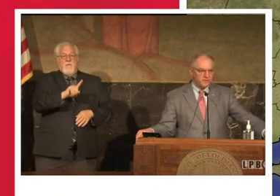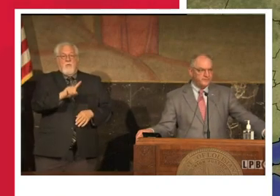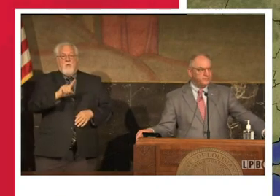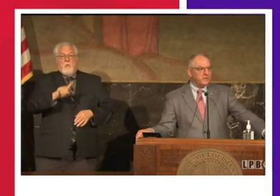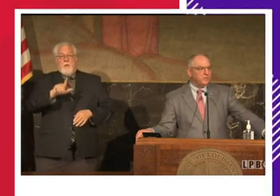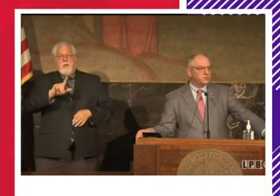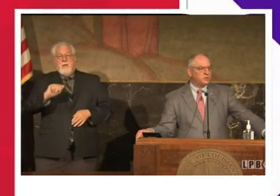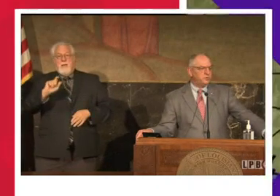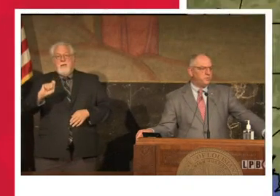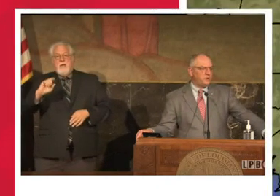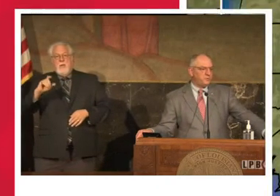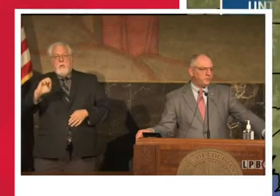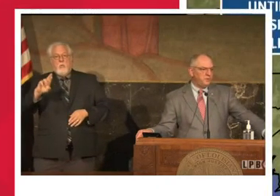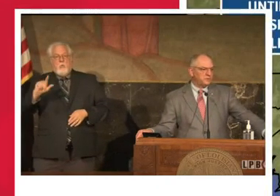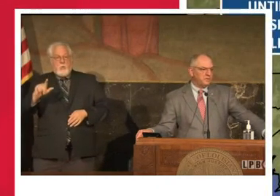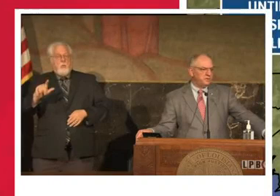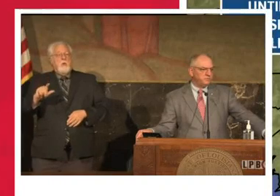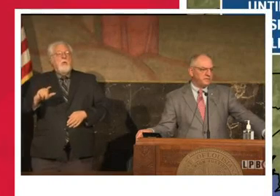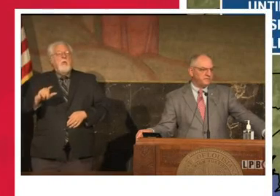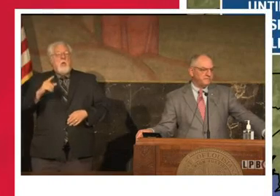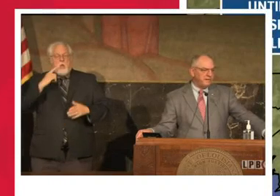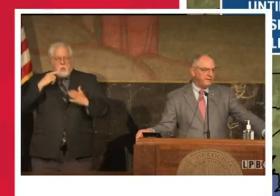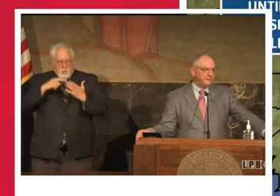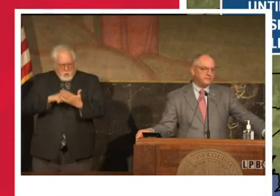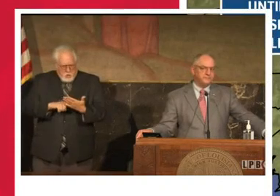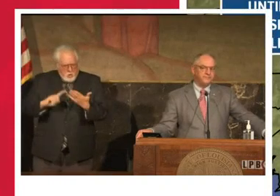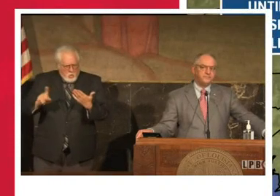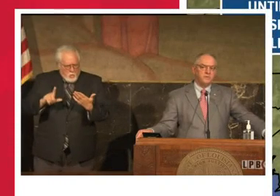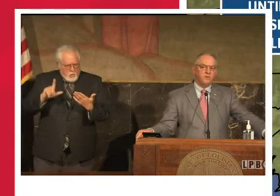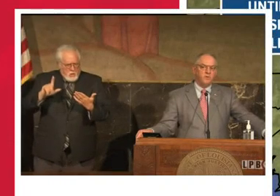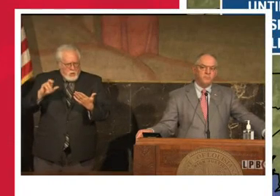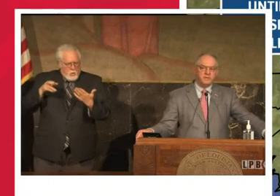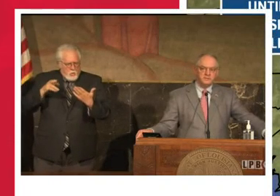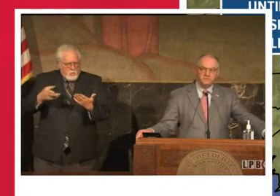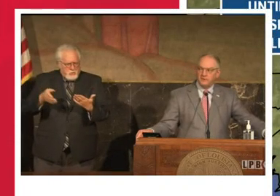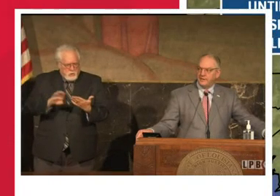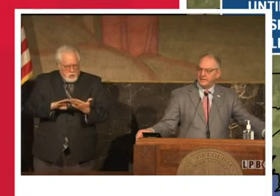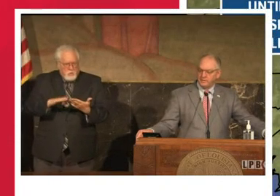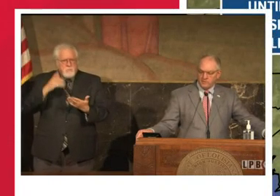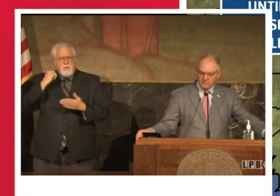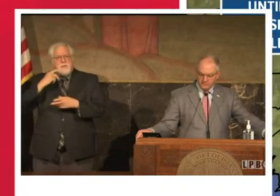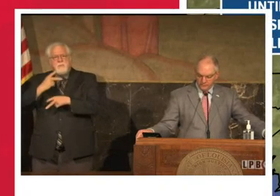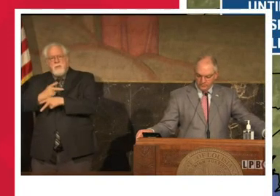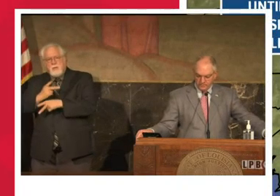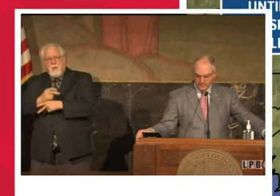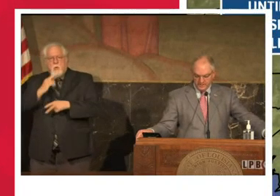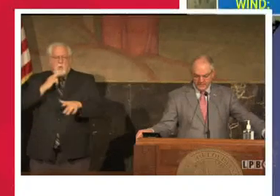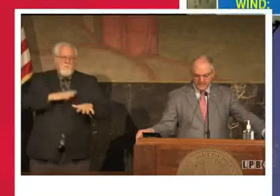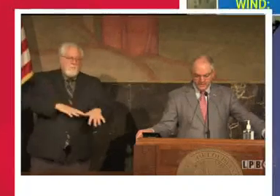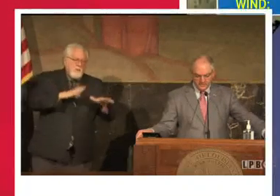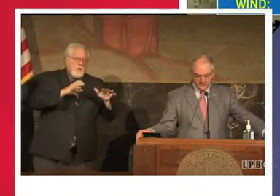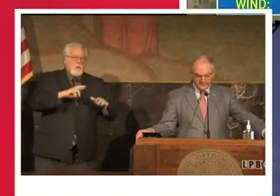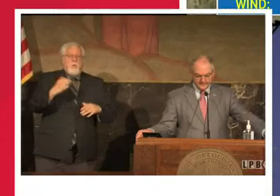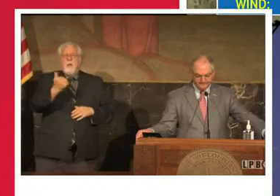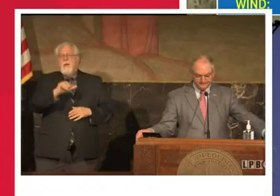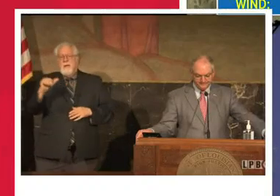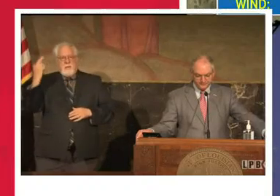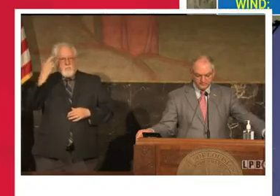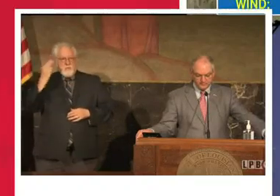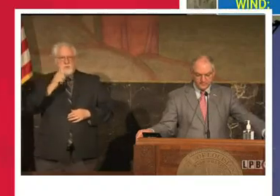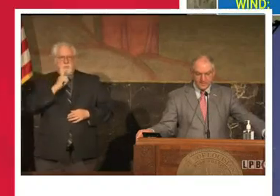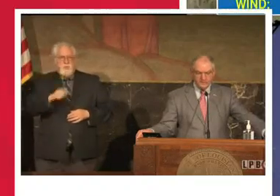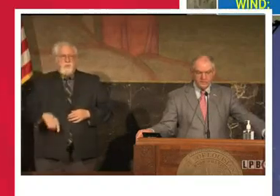.org. It will show you whether a road is closed because of maintenance or because of flooding or for any other reason.